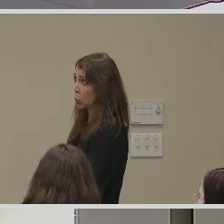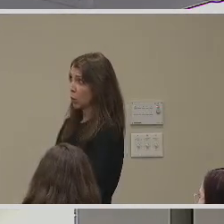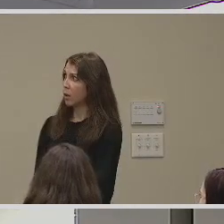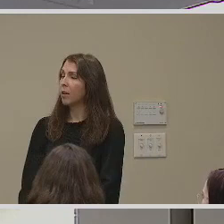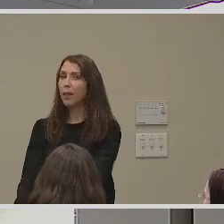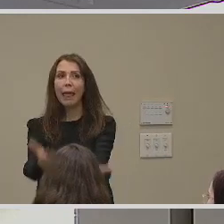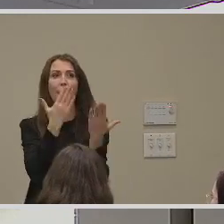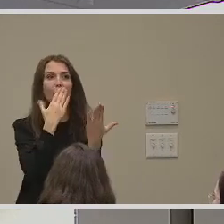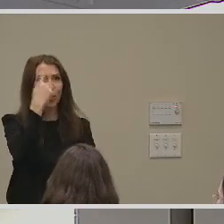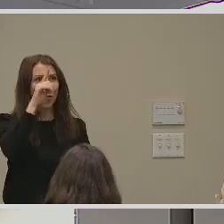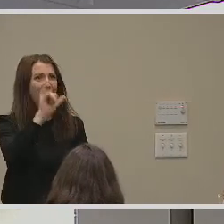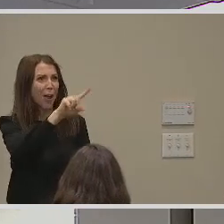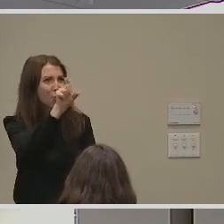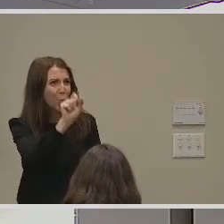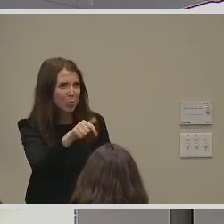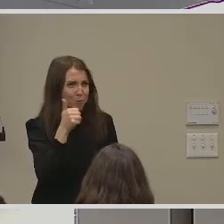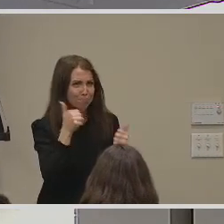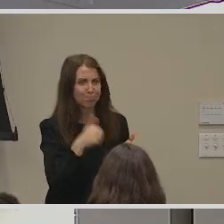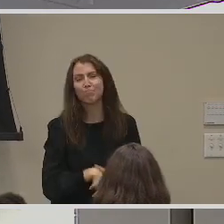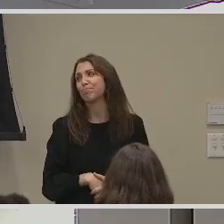Thank you for that question.